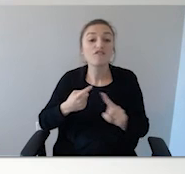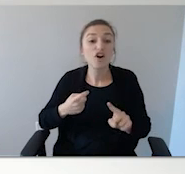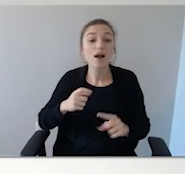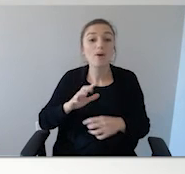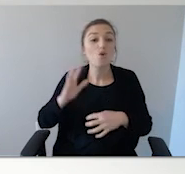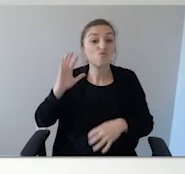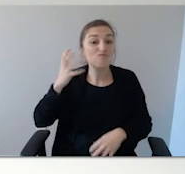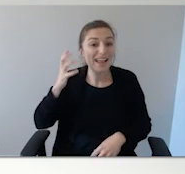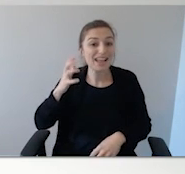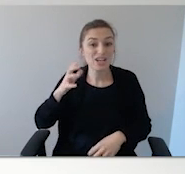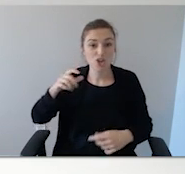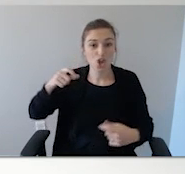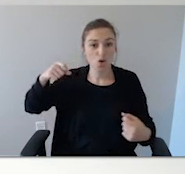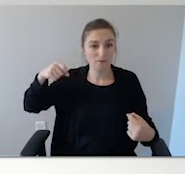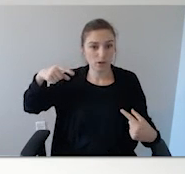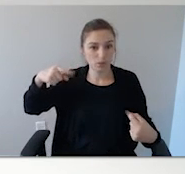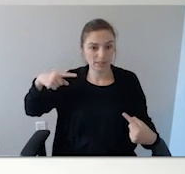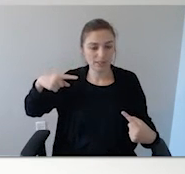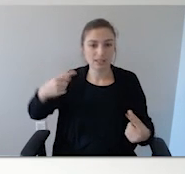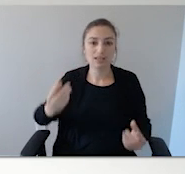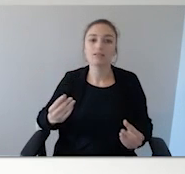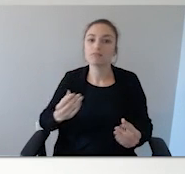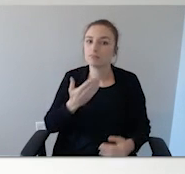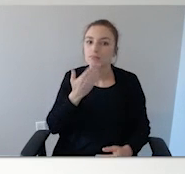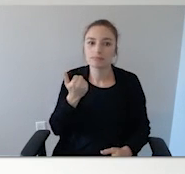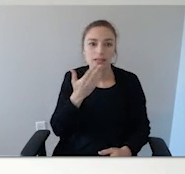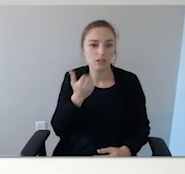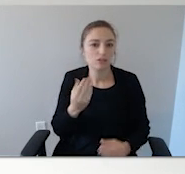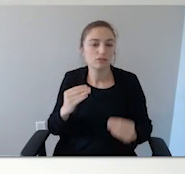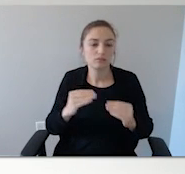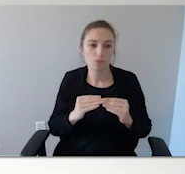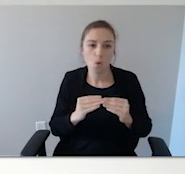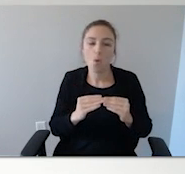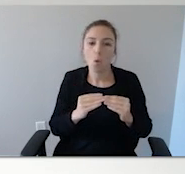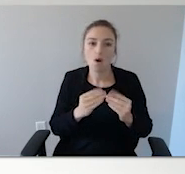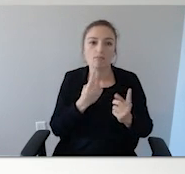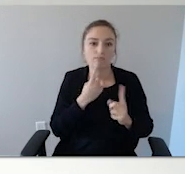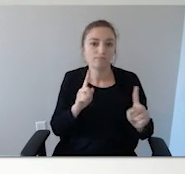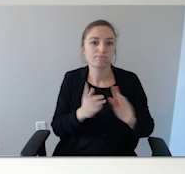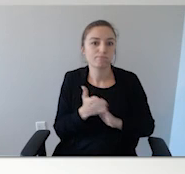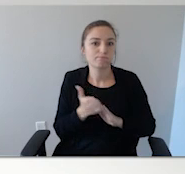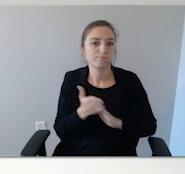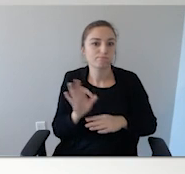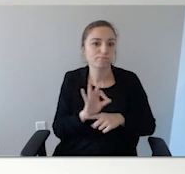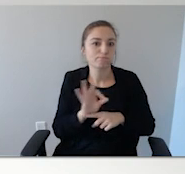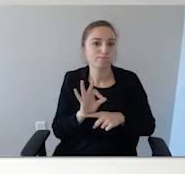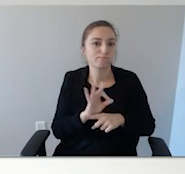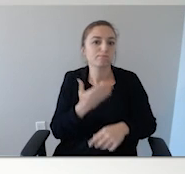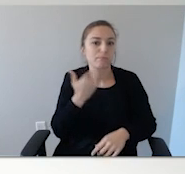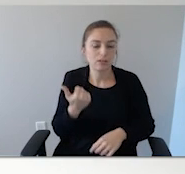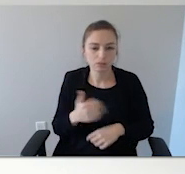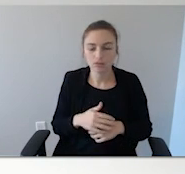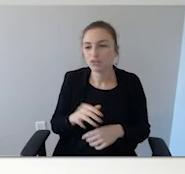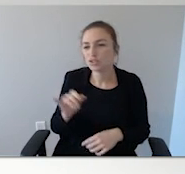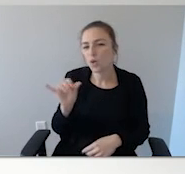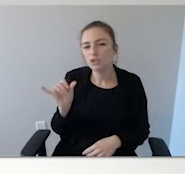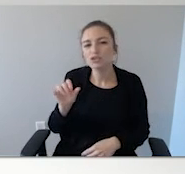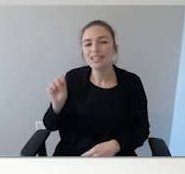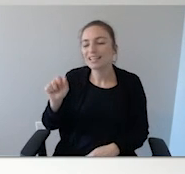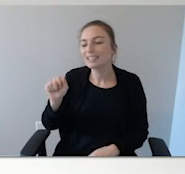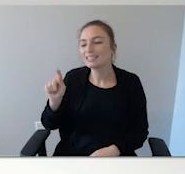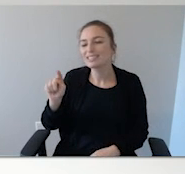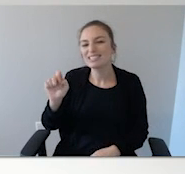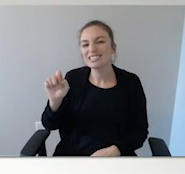So they can pick those up a lot easier. They're not as, they're not, they wouldn't be blocked like the GPS signal. Think about satellite radio in your car. If you drive